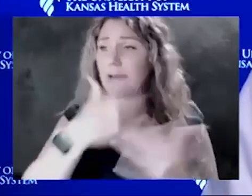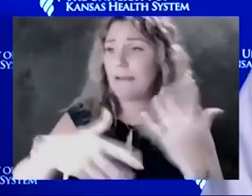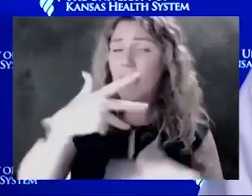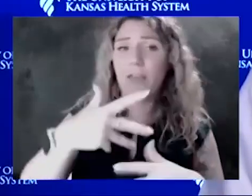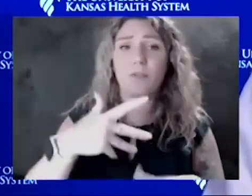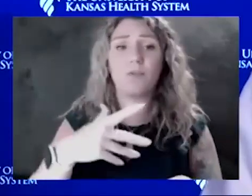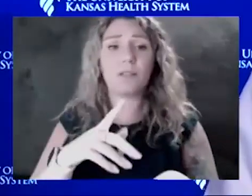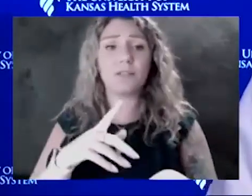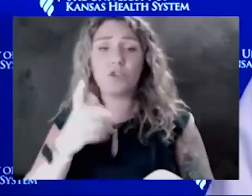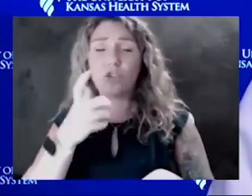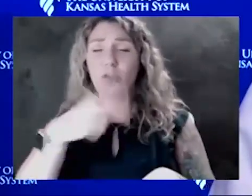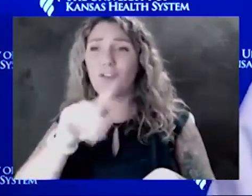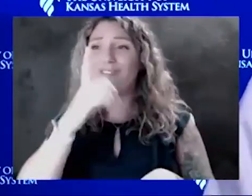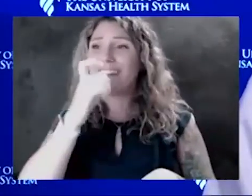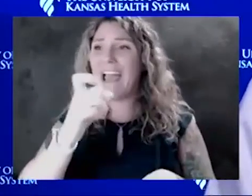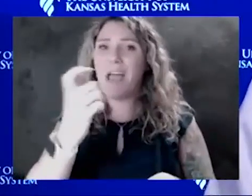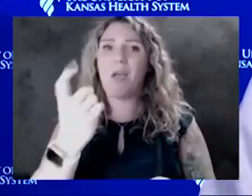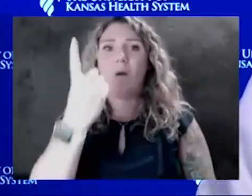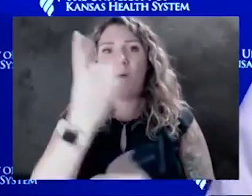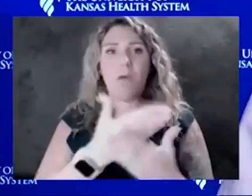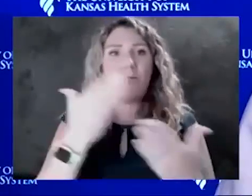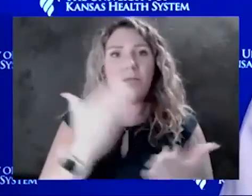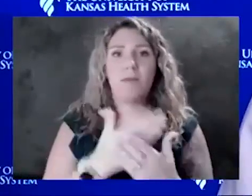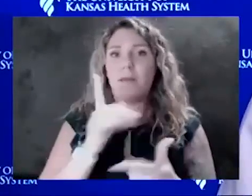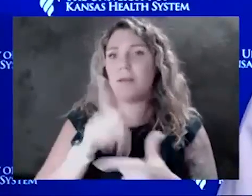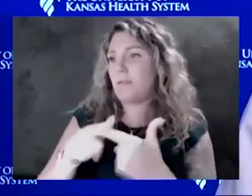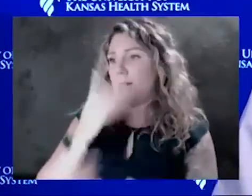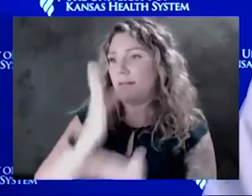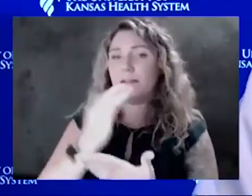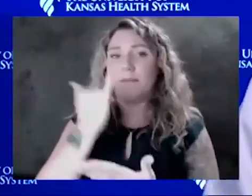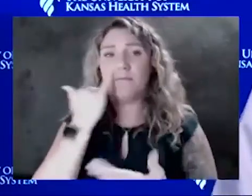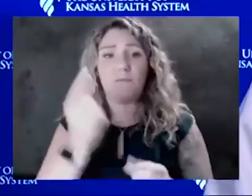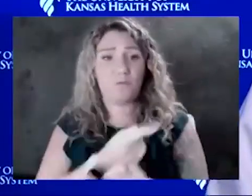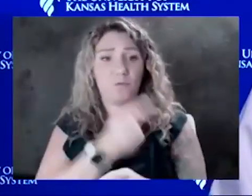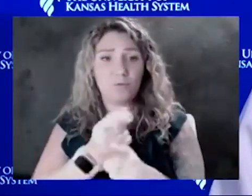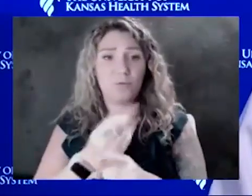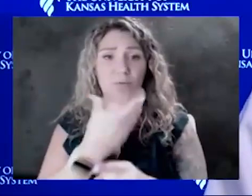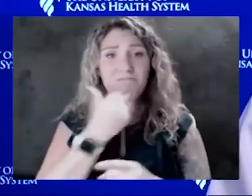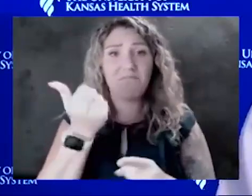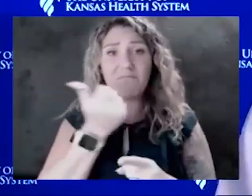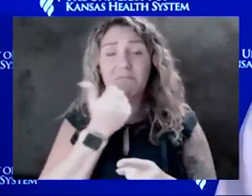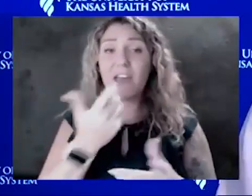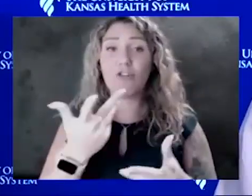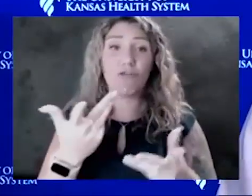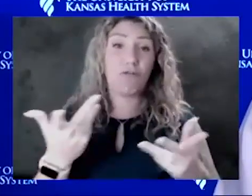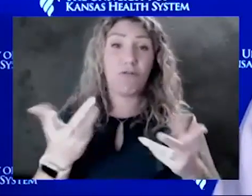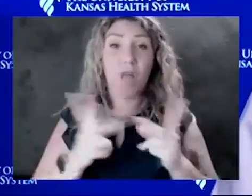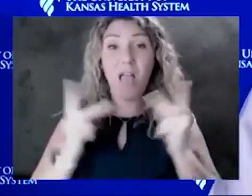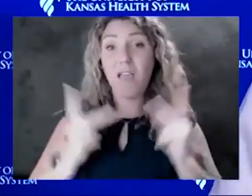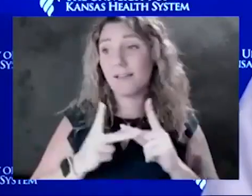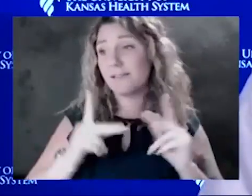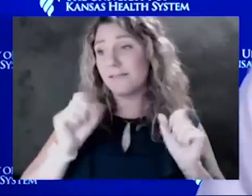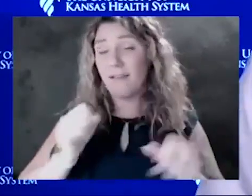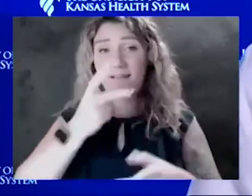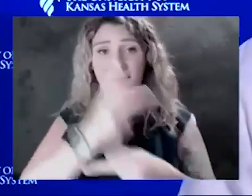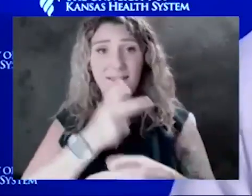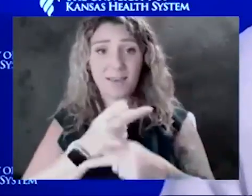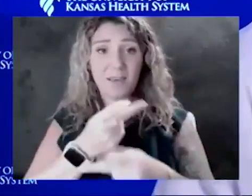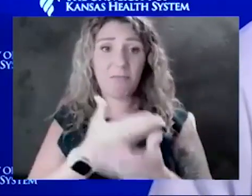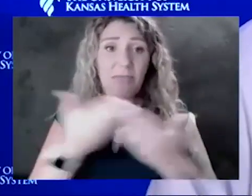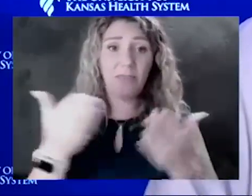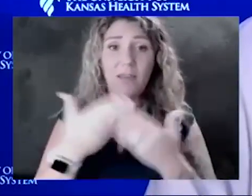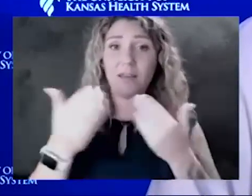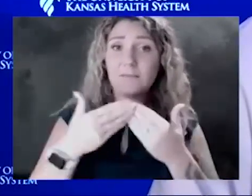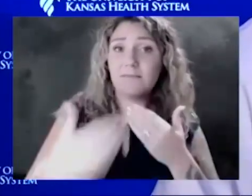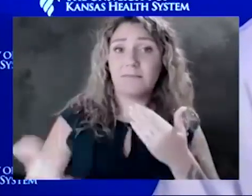exclusive. In fact, if we do it correctly, it'll be a much better synergy. We'll be able to keep things going as we would like. So I think